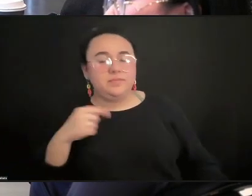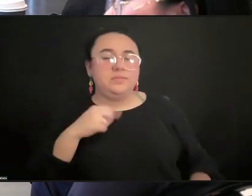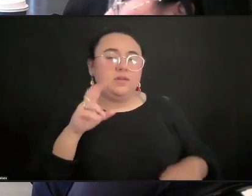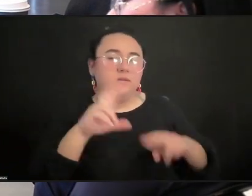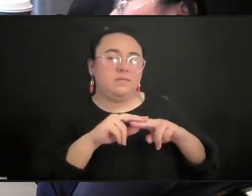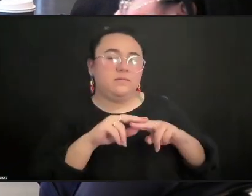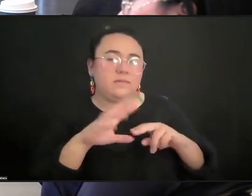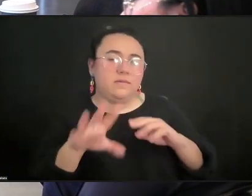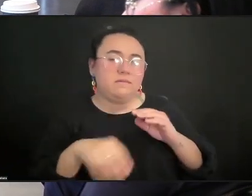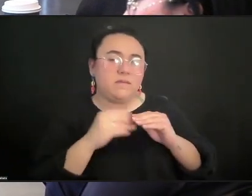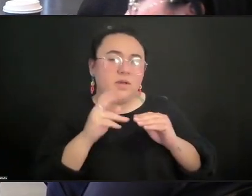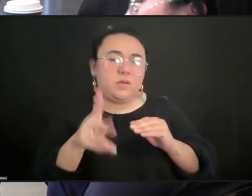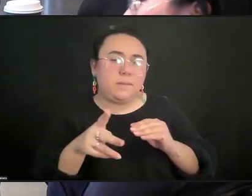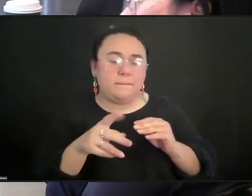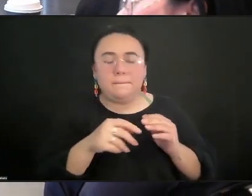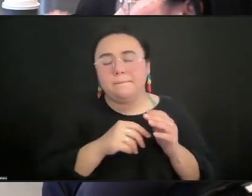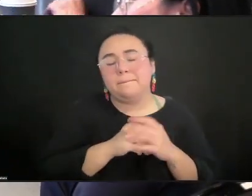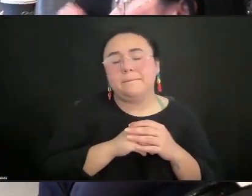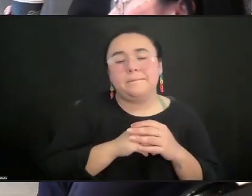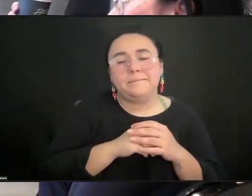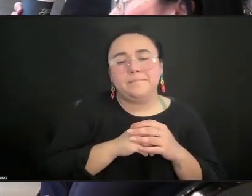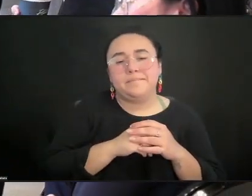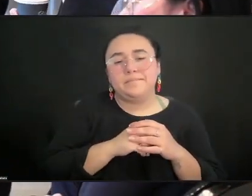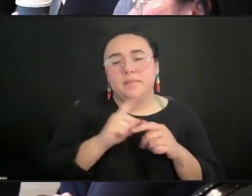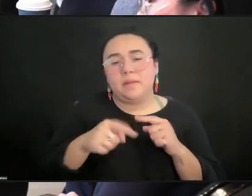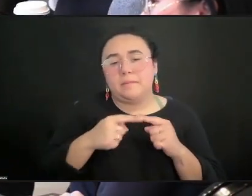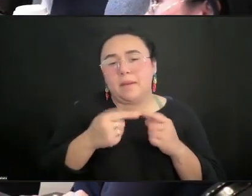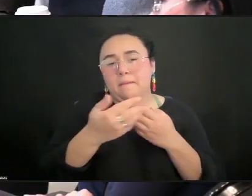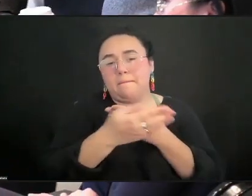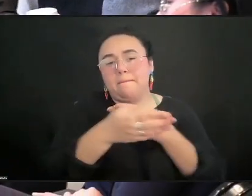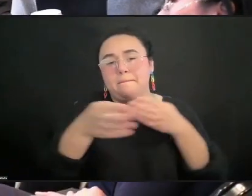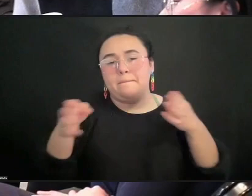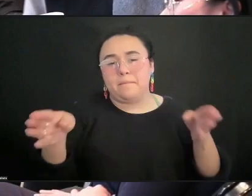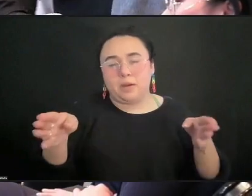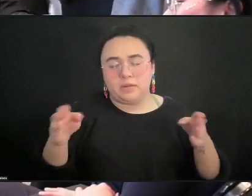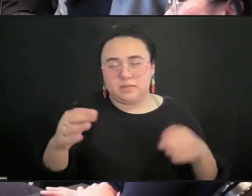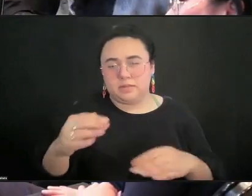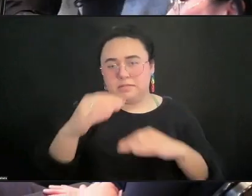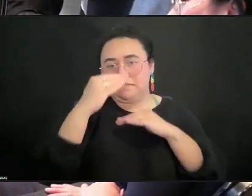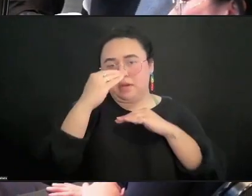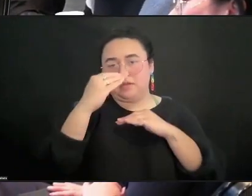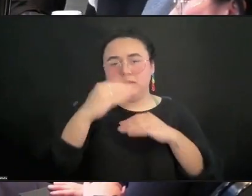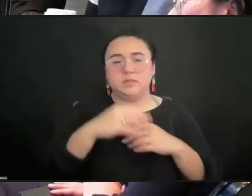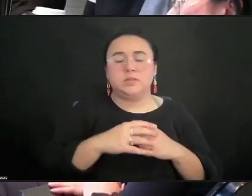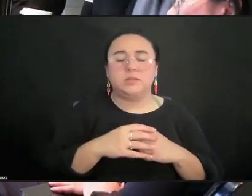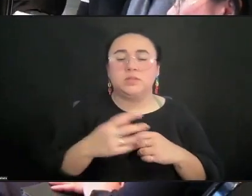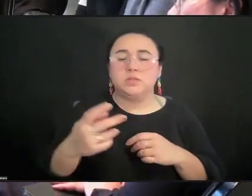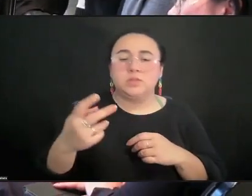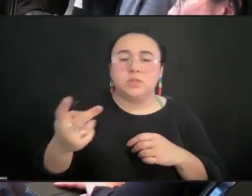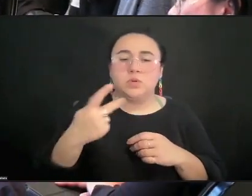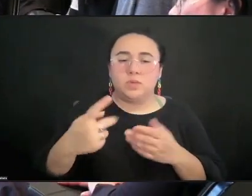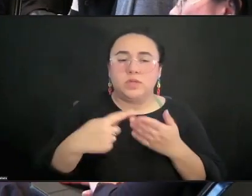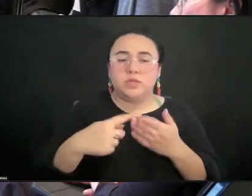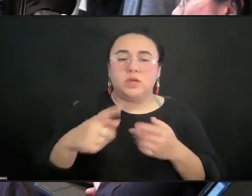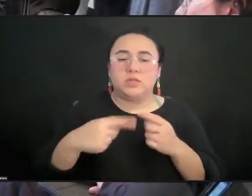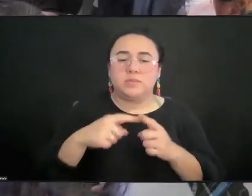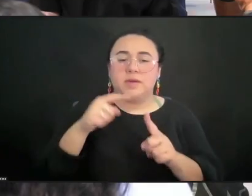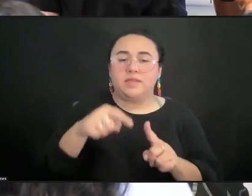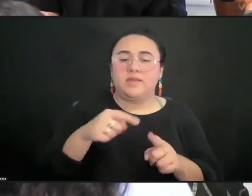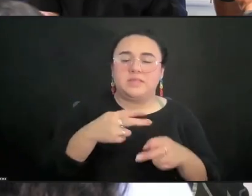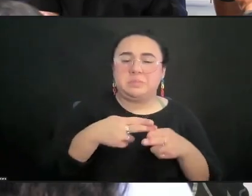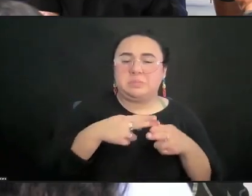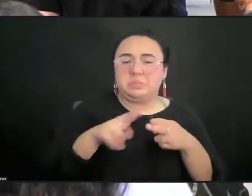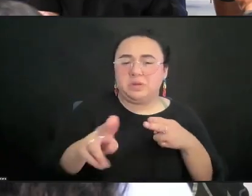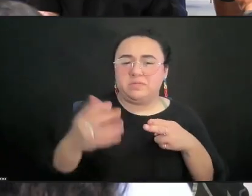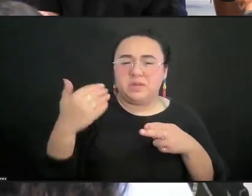Rika. Samora, you and I talked briefly about, and I'm sorry for jumping in, but briefly earlier, many months ago, about some of the challenges